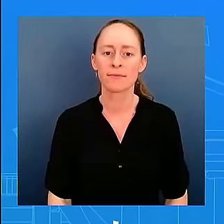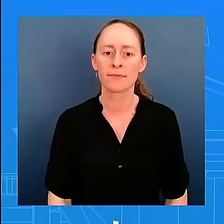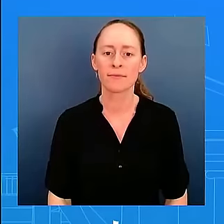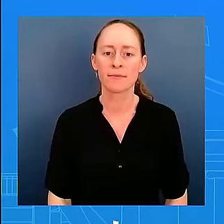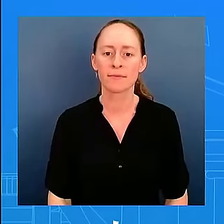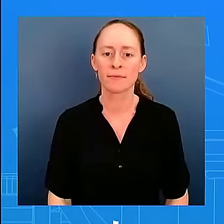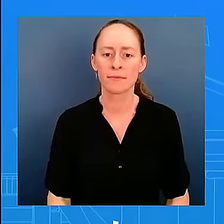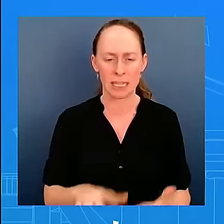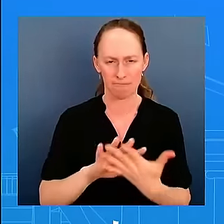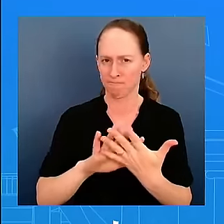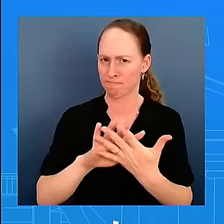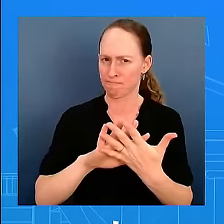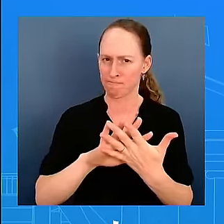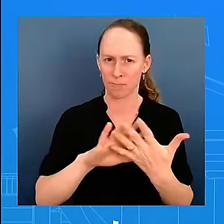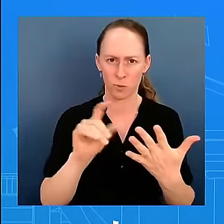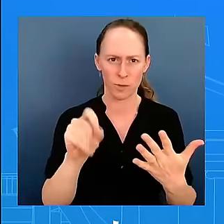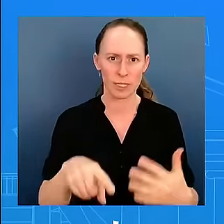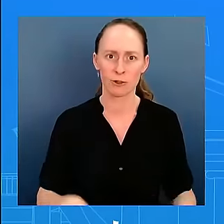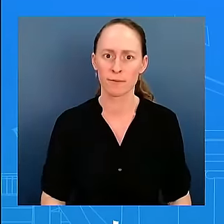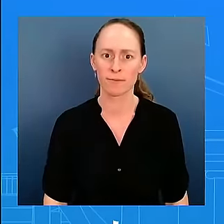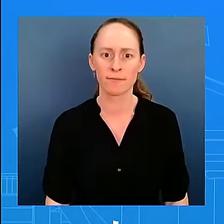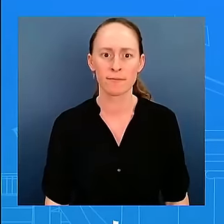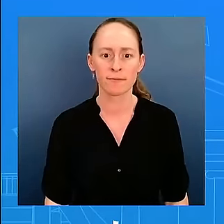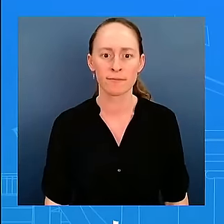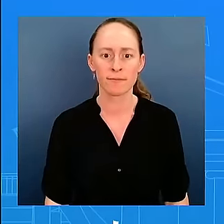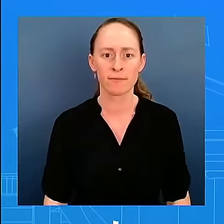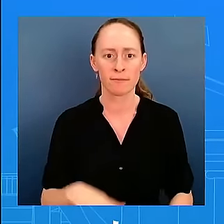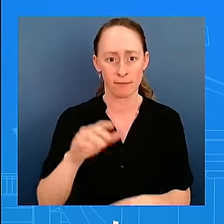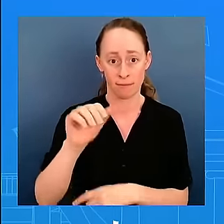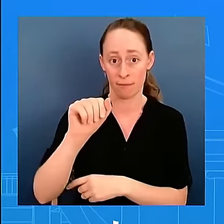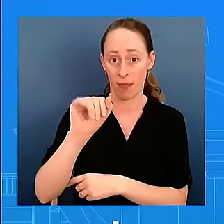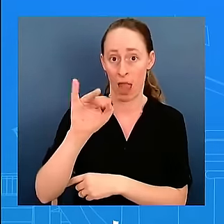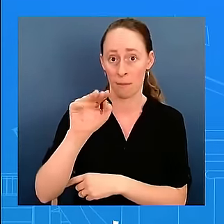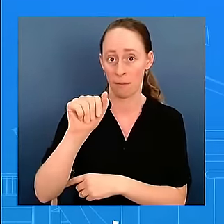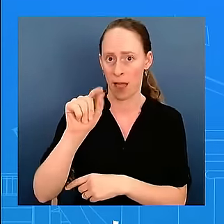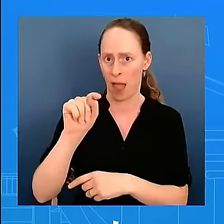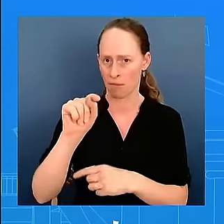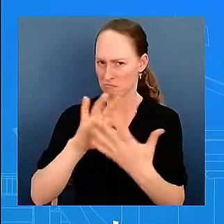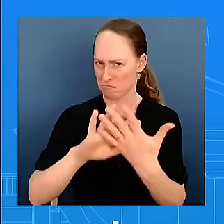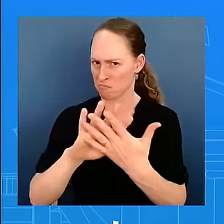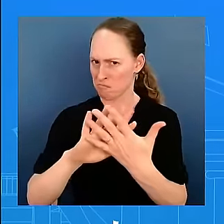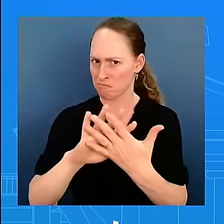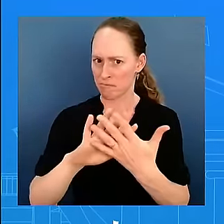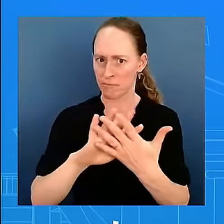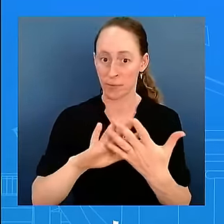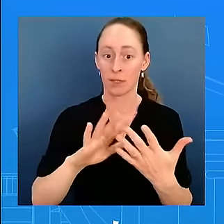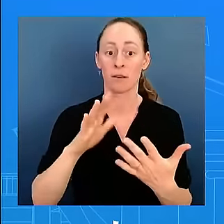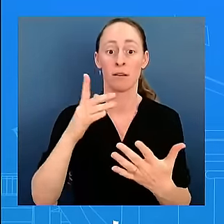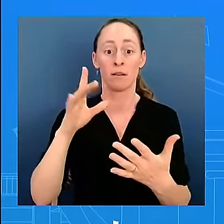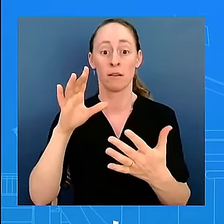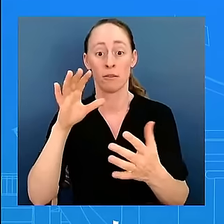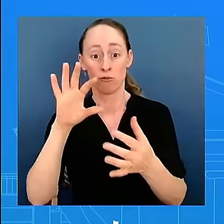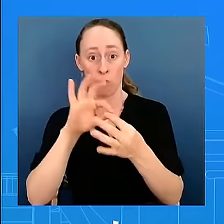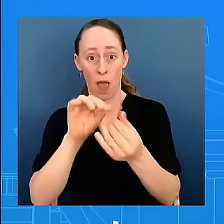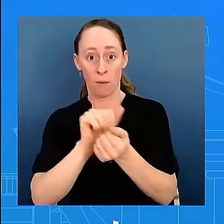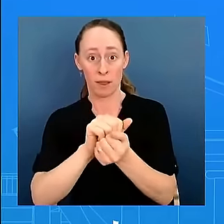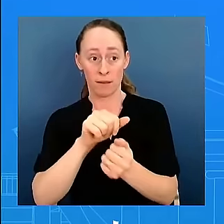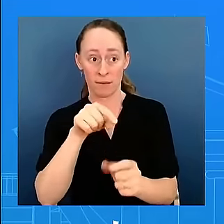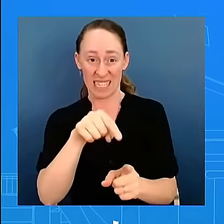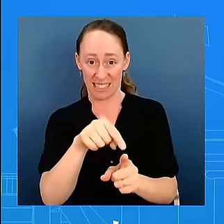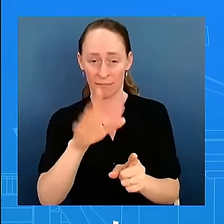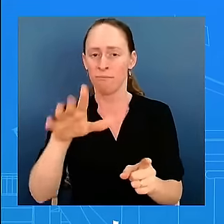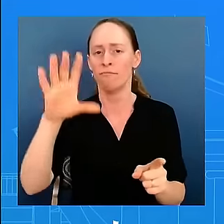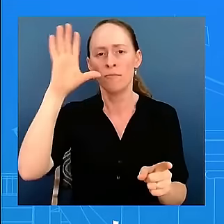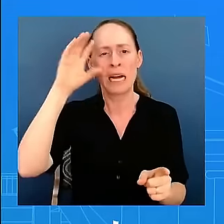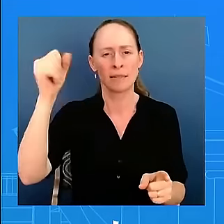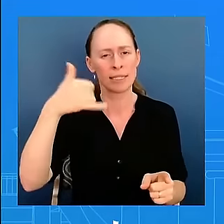IMET corridor? I think it's too soon to know whether there's going to be a big impact on that. The President's absolutely still committed to it. We've still got the teams pulling